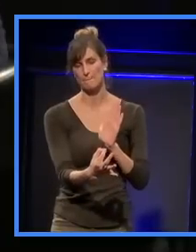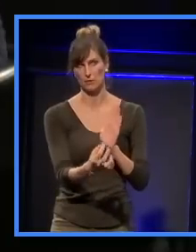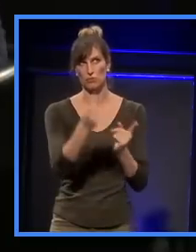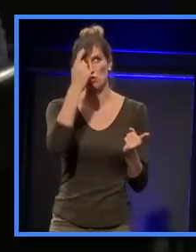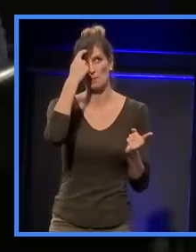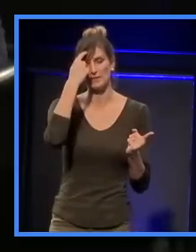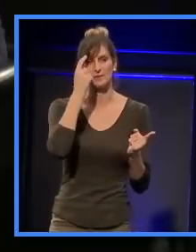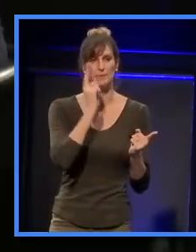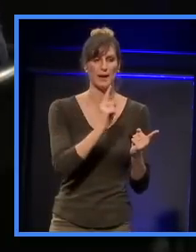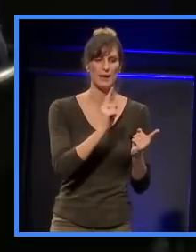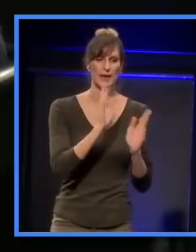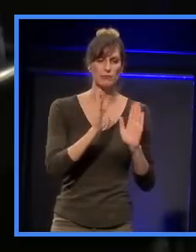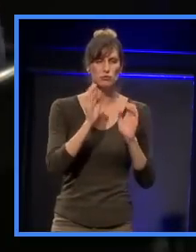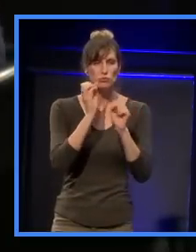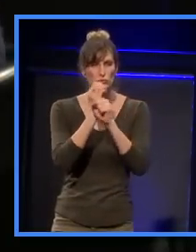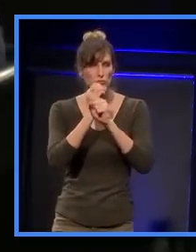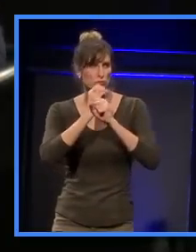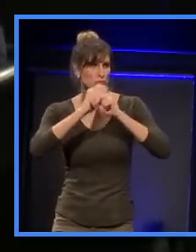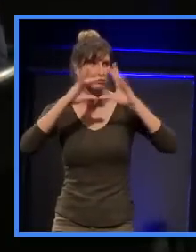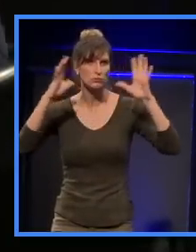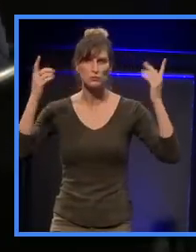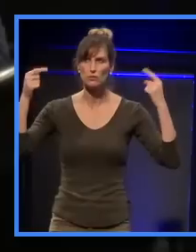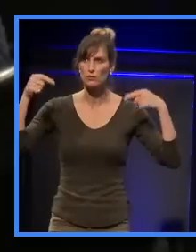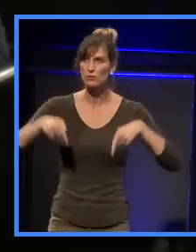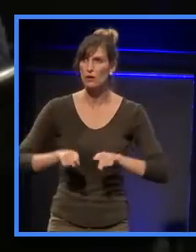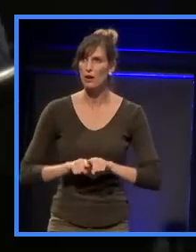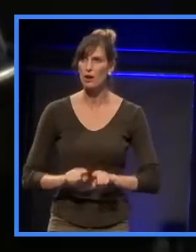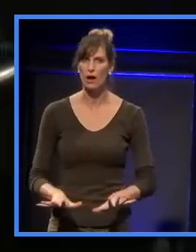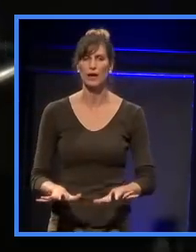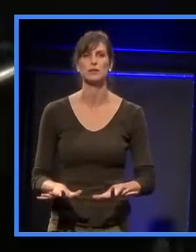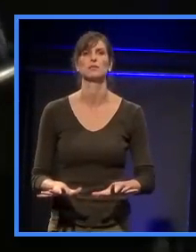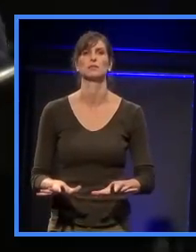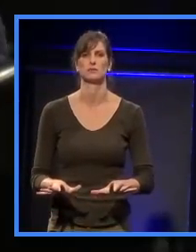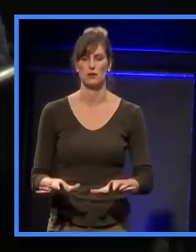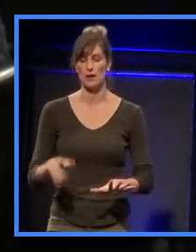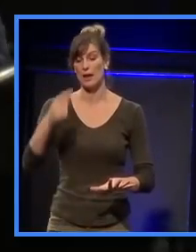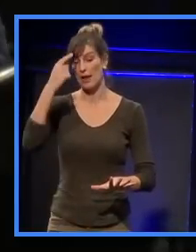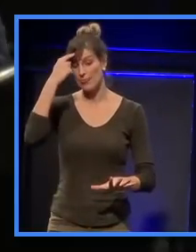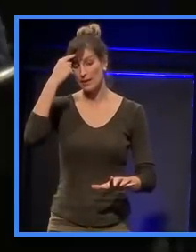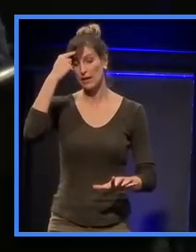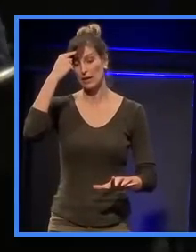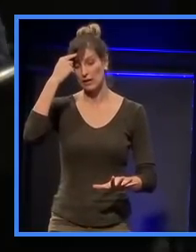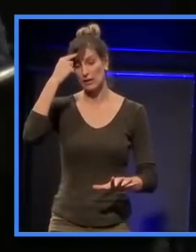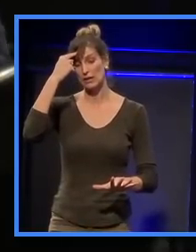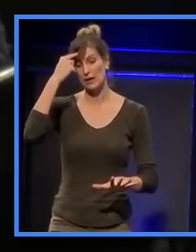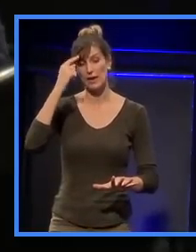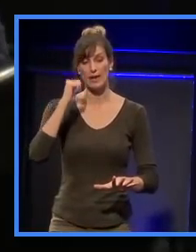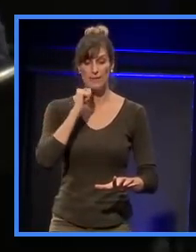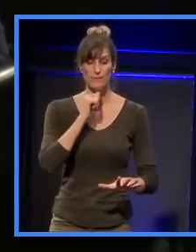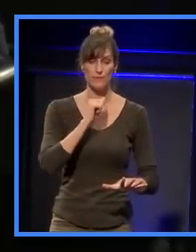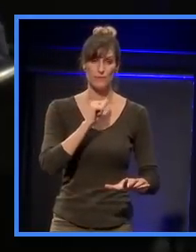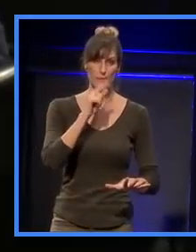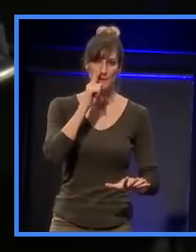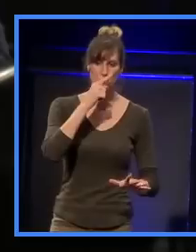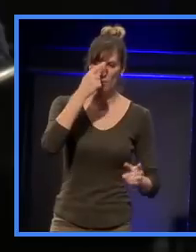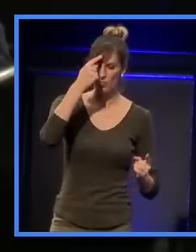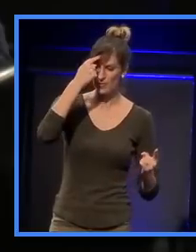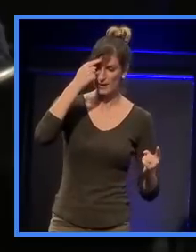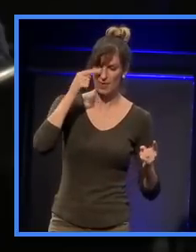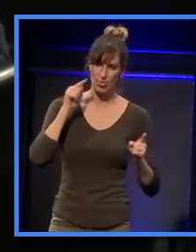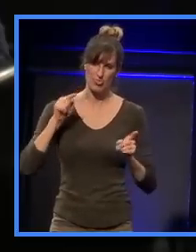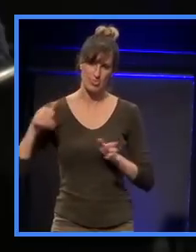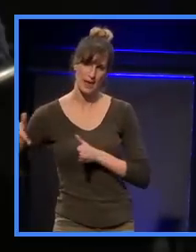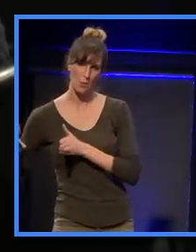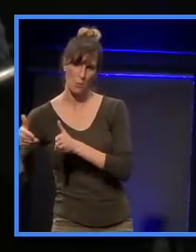actually going to be like? What is the placemaking aspect of that? And I think if a community of people can turn their minds to that, I think